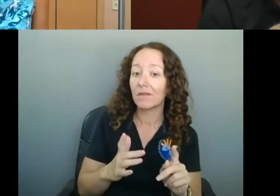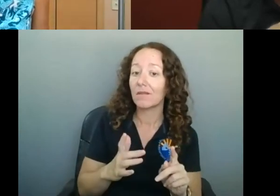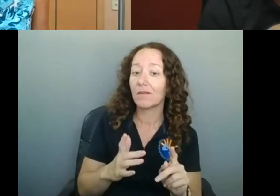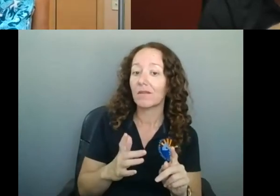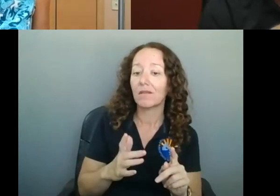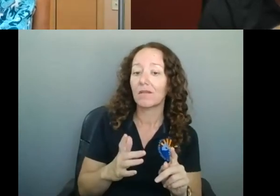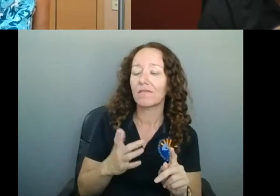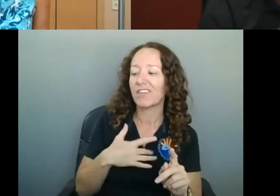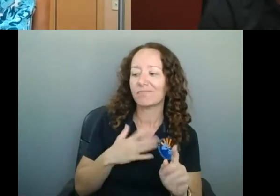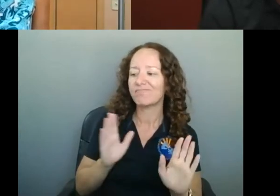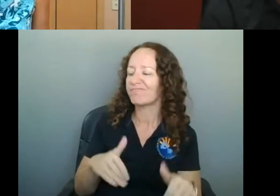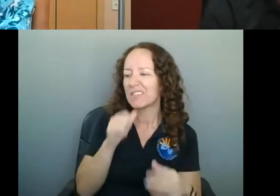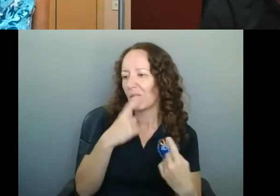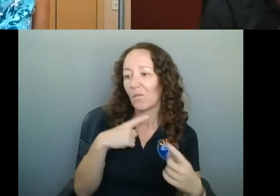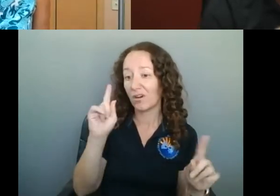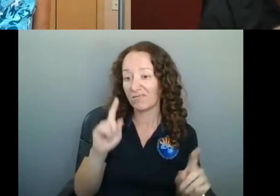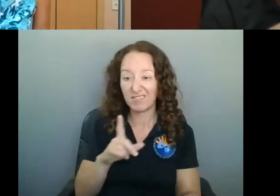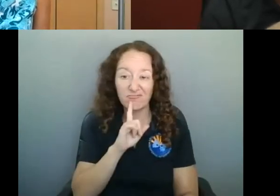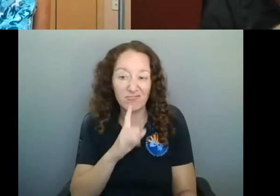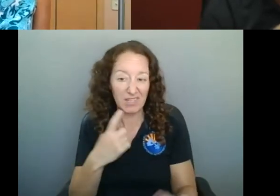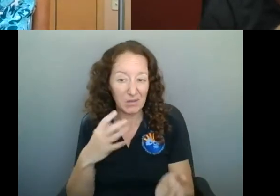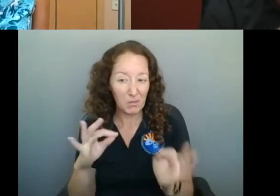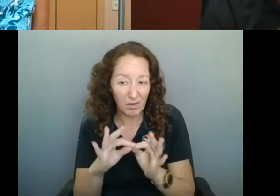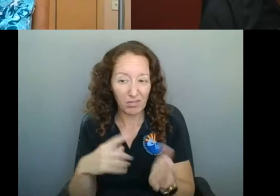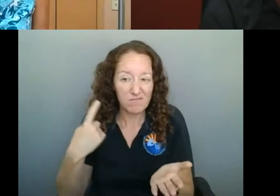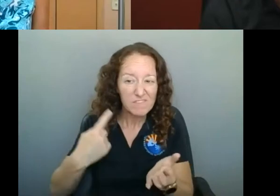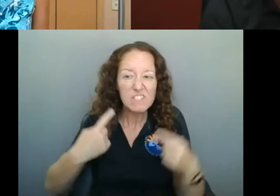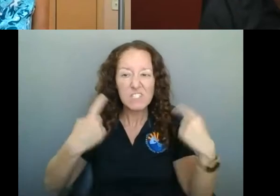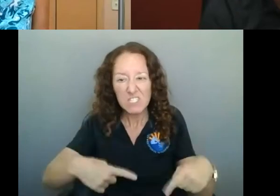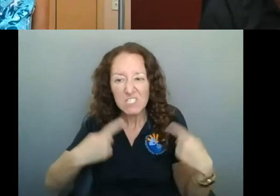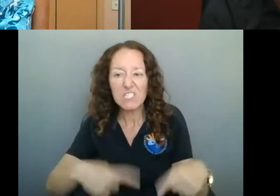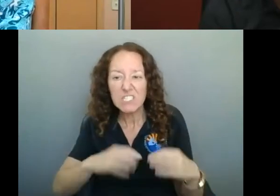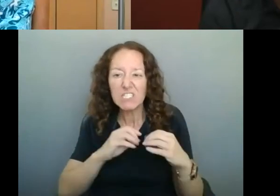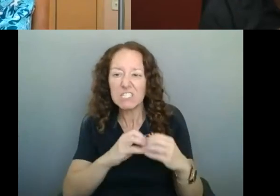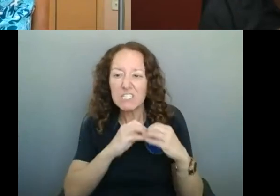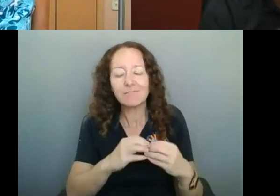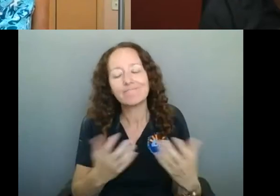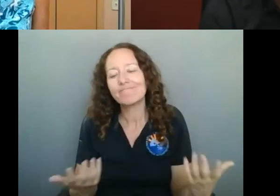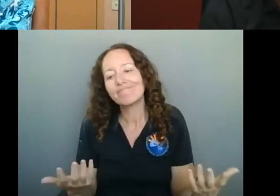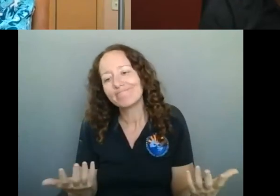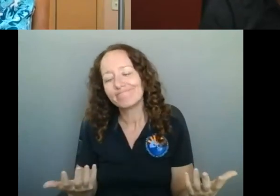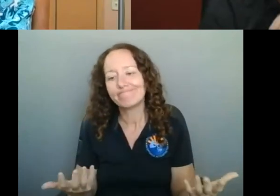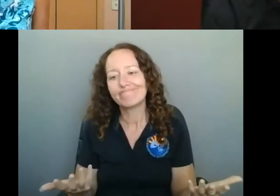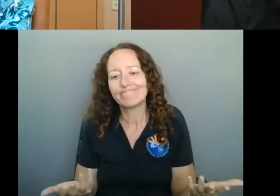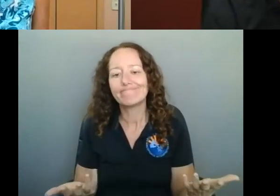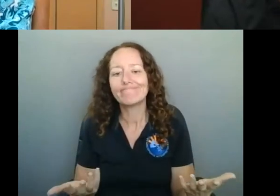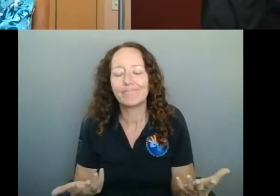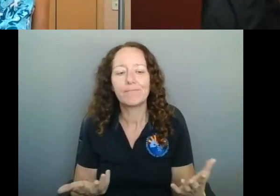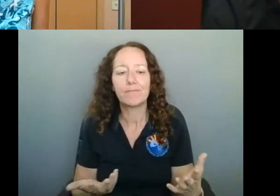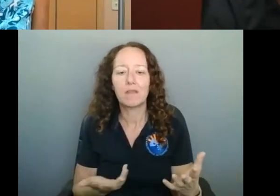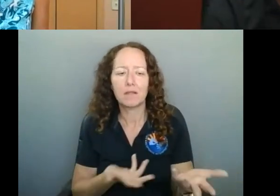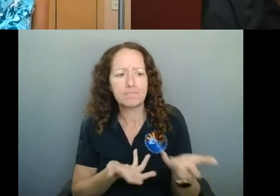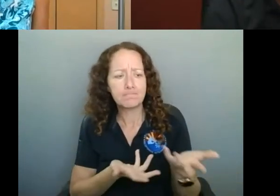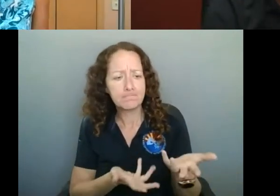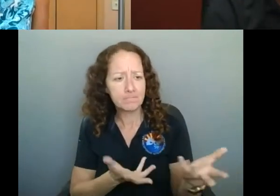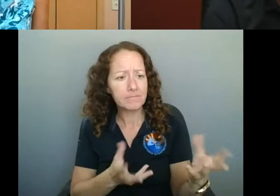don't think it's worth the argument. And, you know, you can accommodate people, no matter what, or